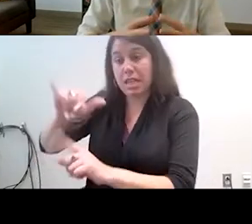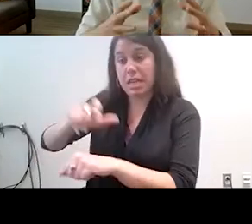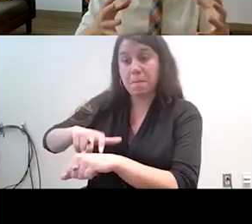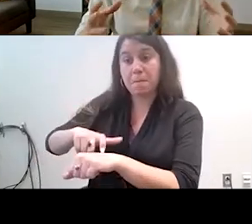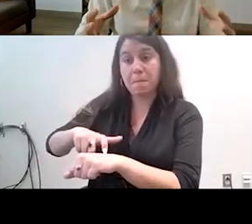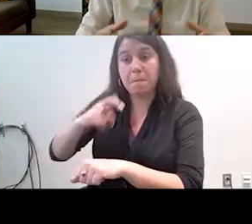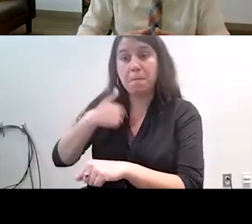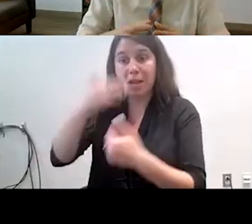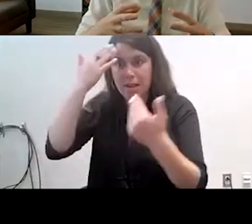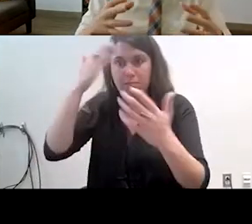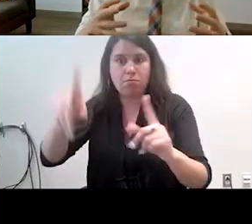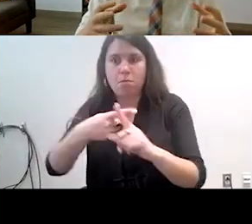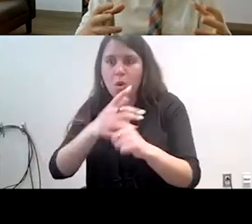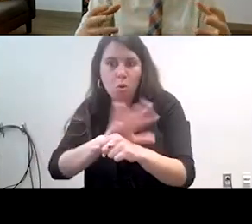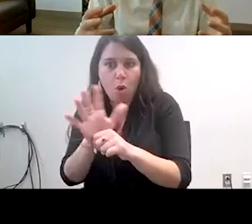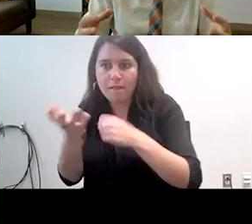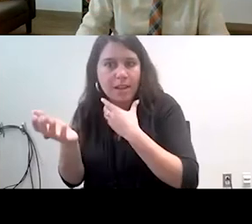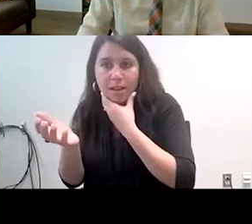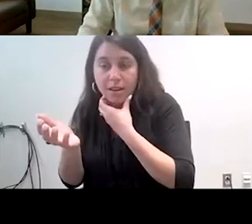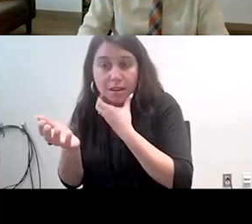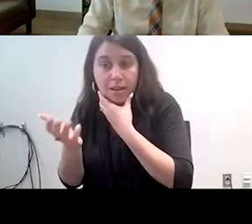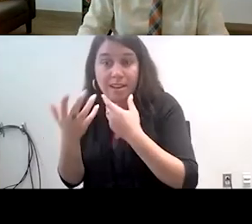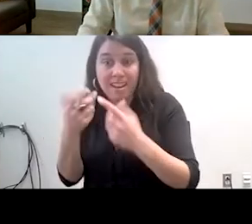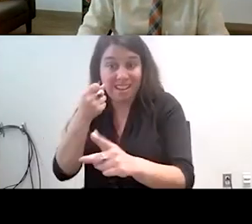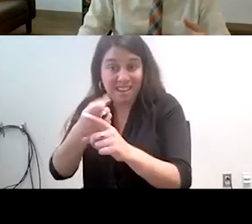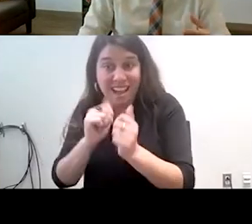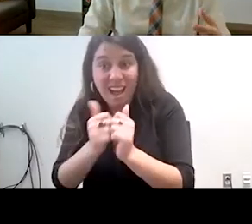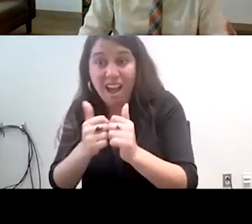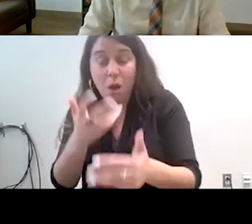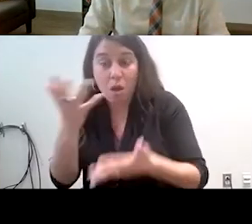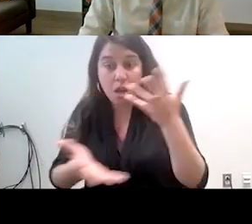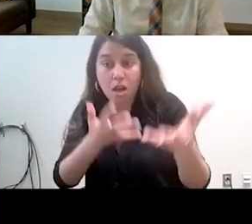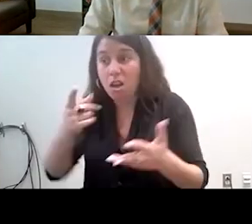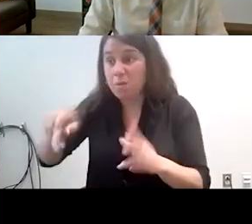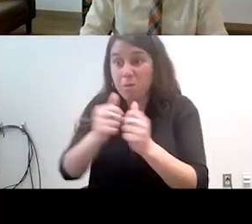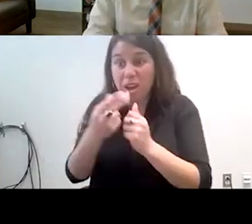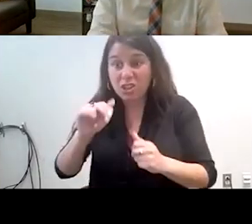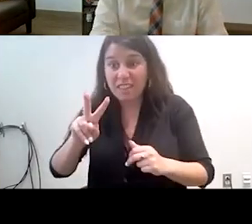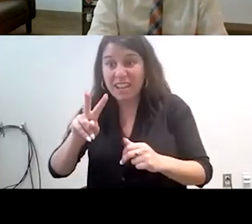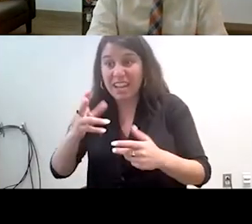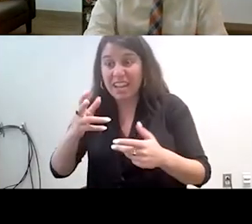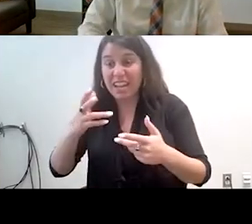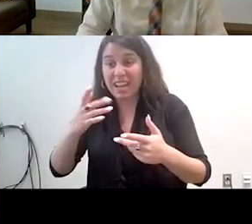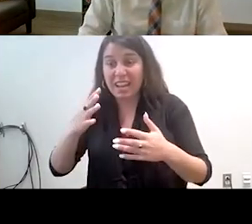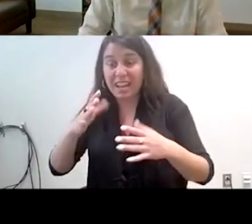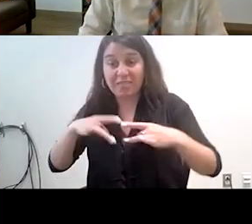didn't know anything about COVID and how or what effect it would have but these folks were